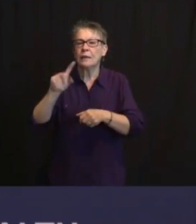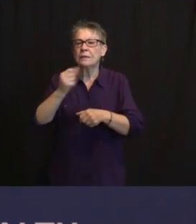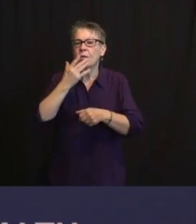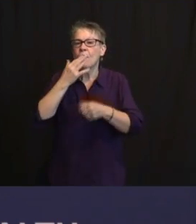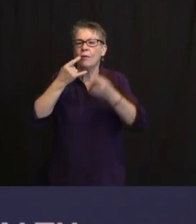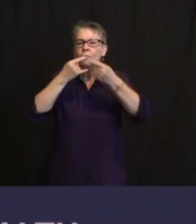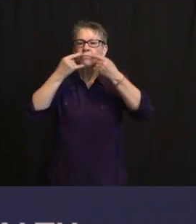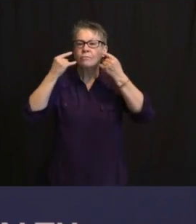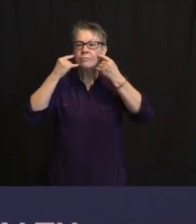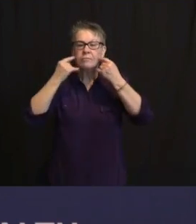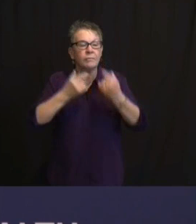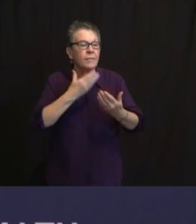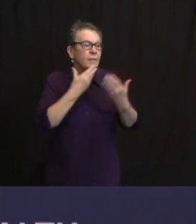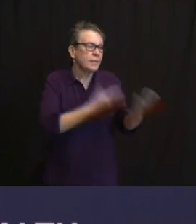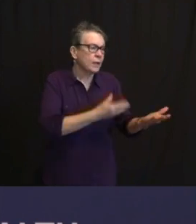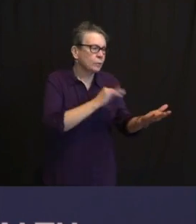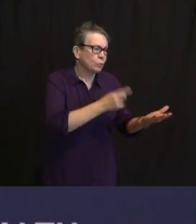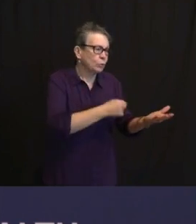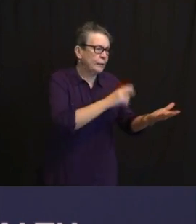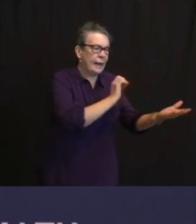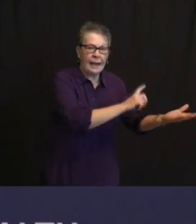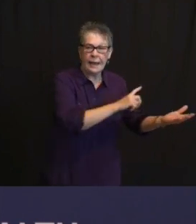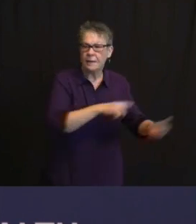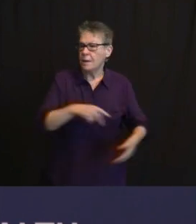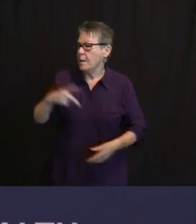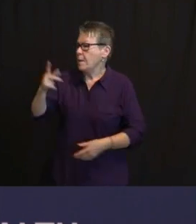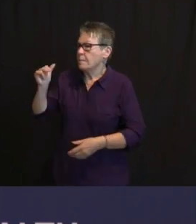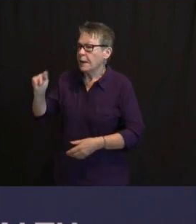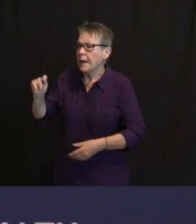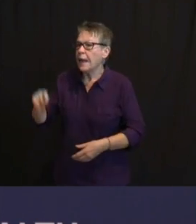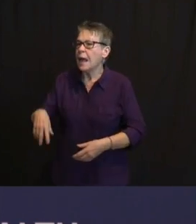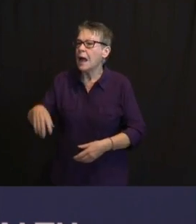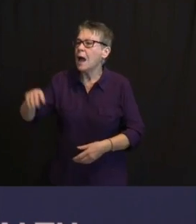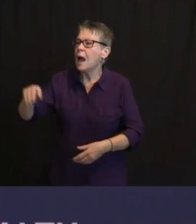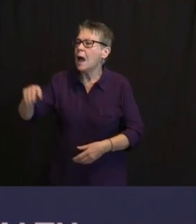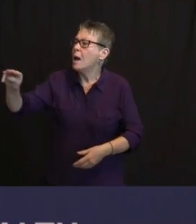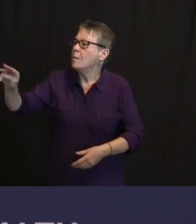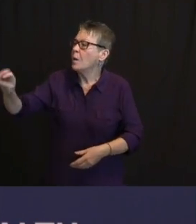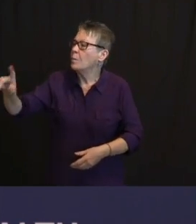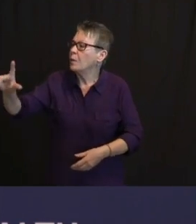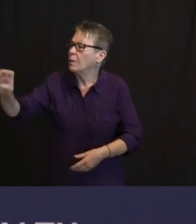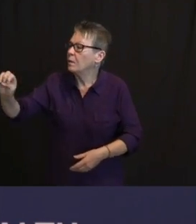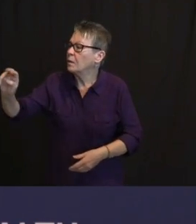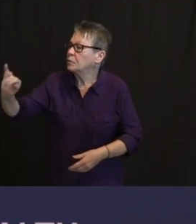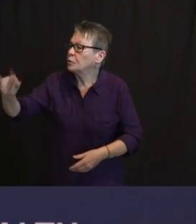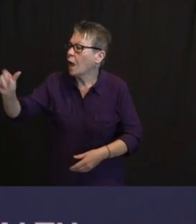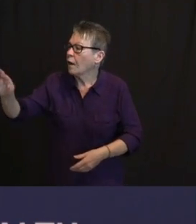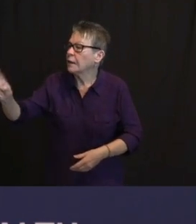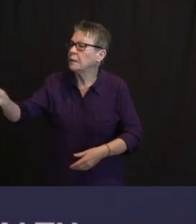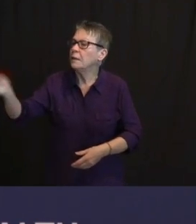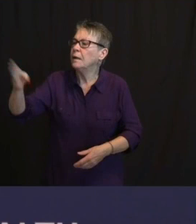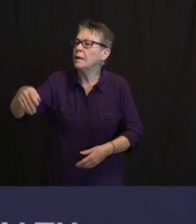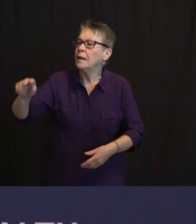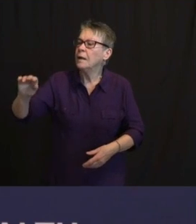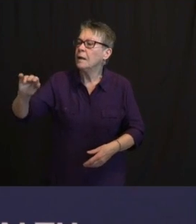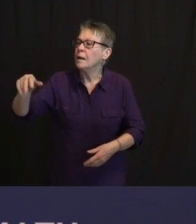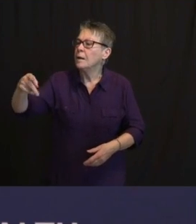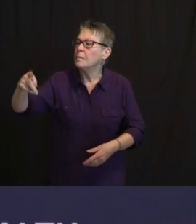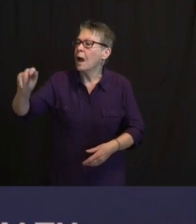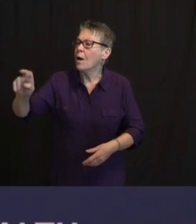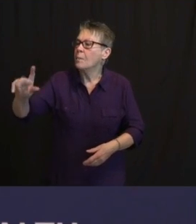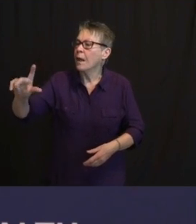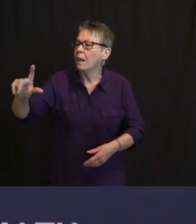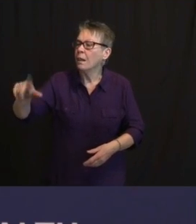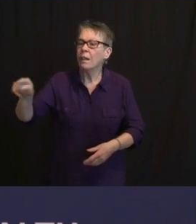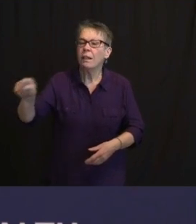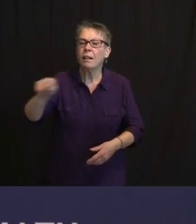PAT, AS ALWAYS. JARED, PARAMEL. WE HAVE MAHEN AND ALIANA BOTH HERE. SO THANK YOU